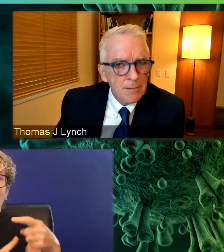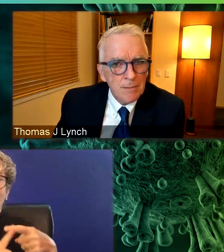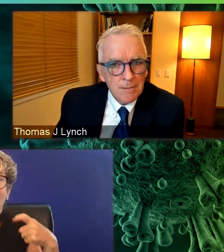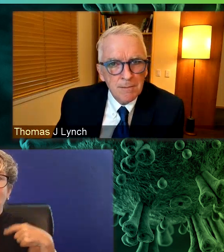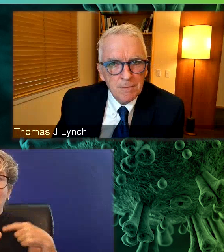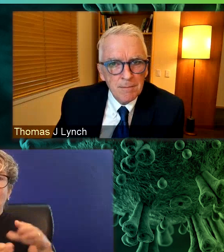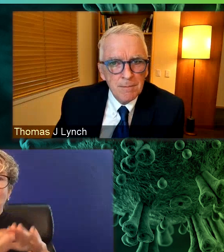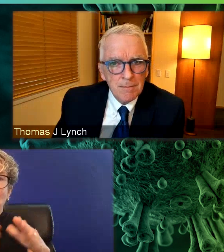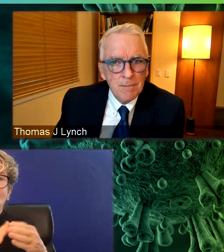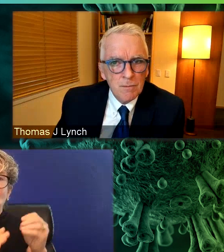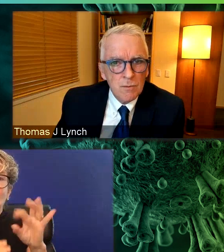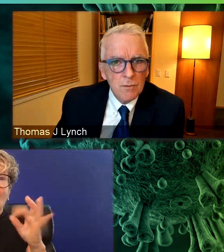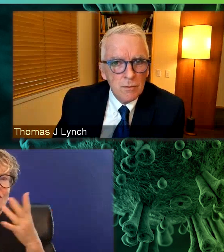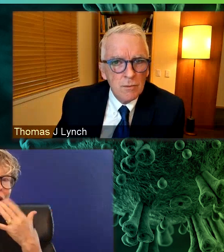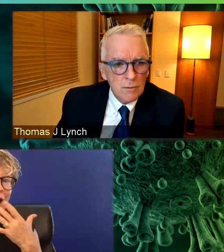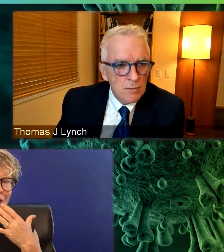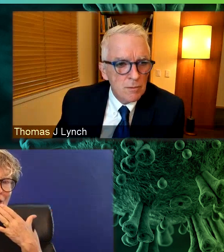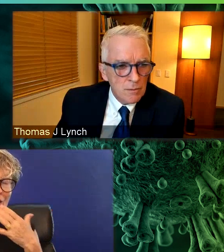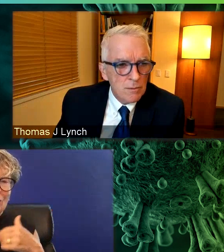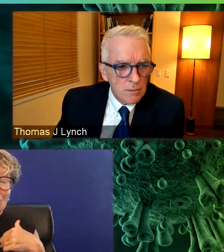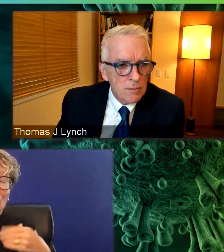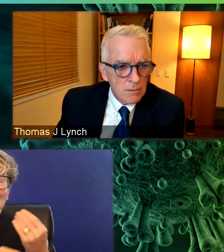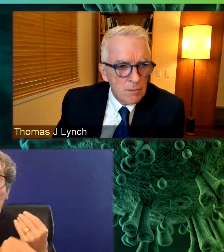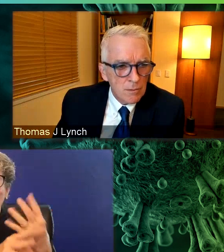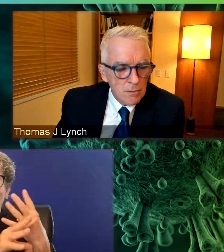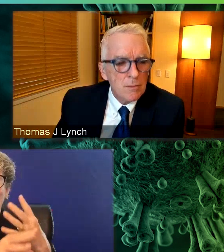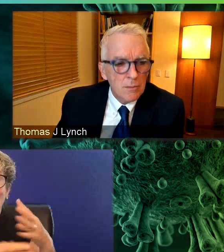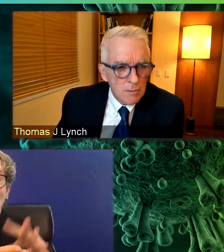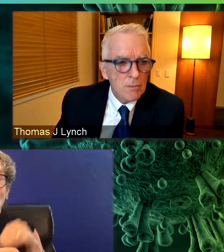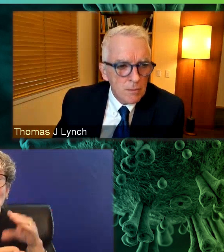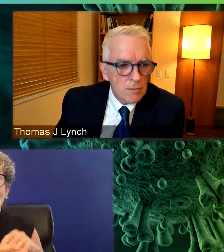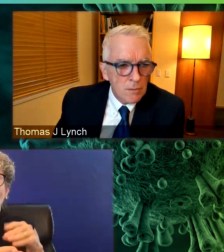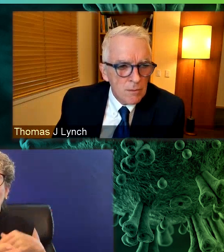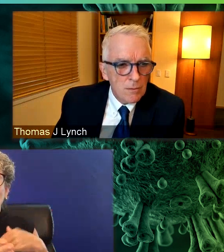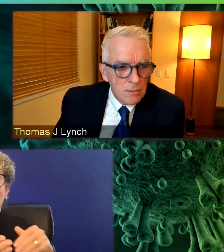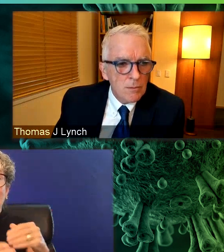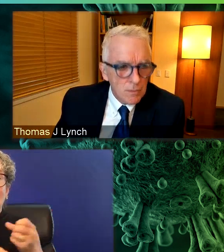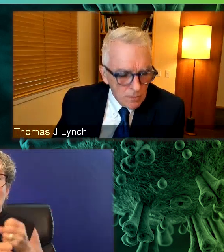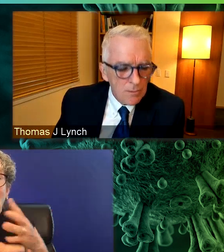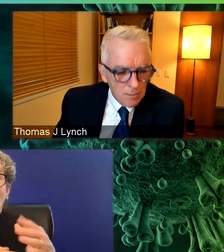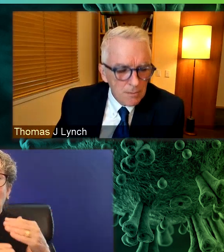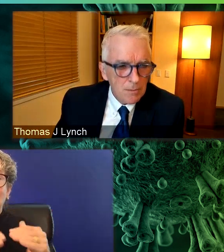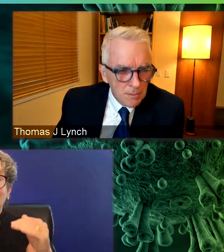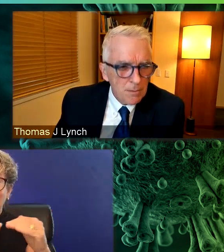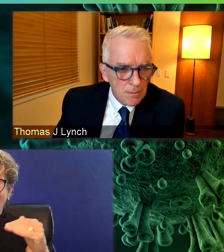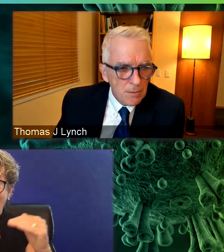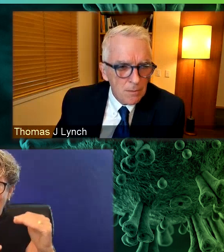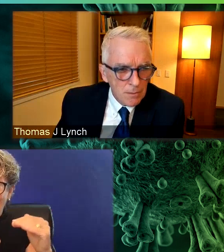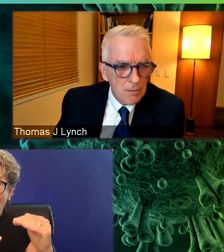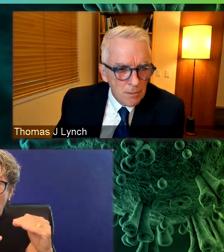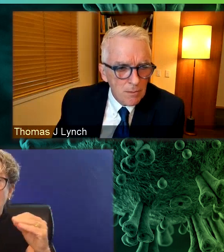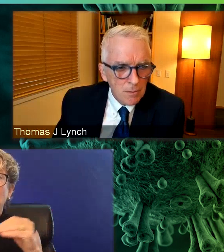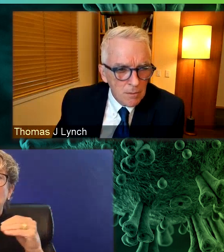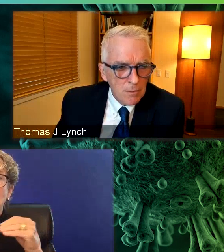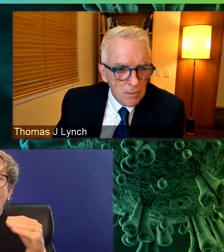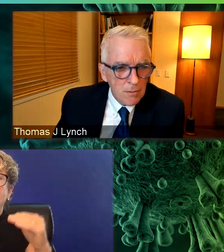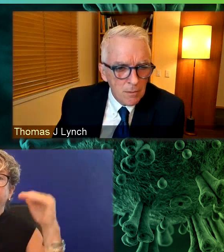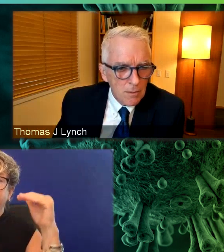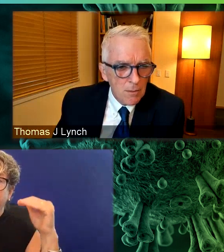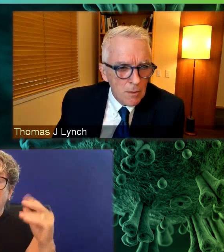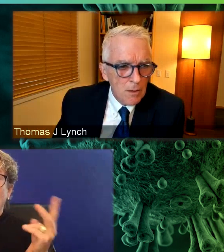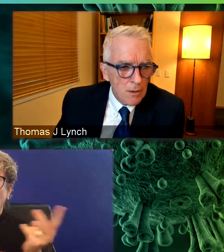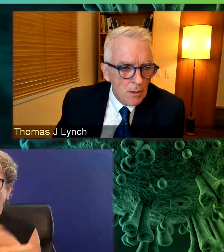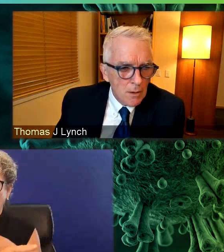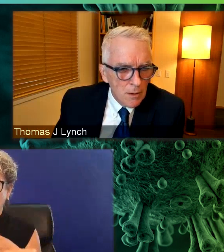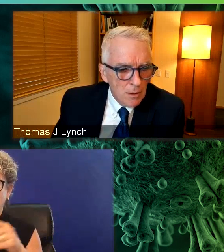that remote learning has really exacerbated inequities. So I just wanted to make that point clear that, you know, in-person learning is